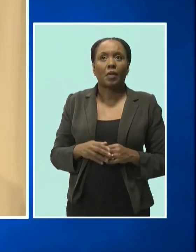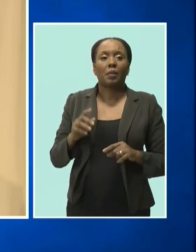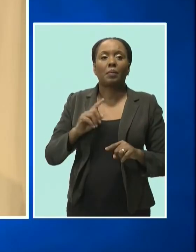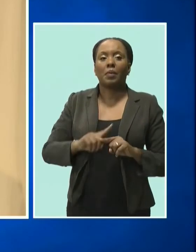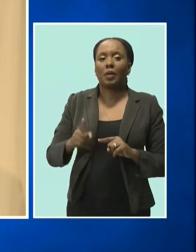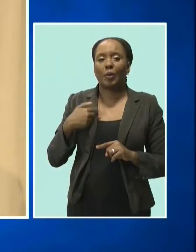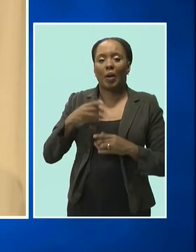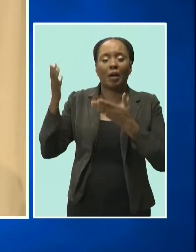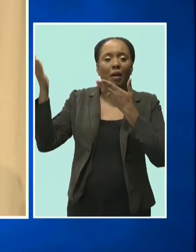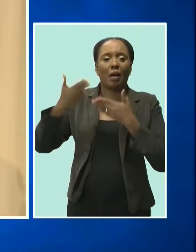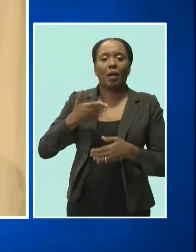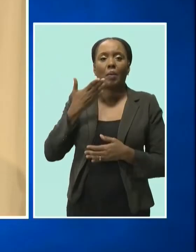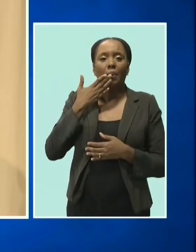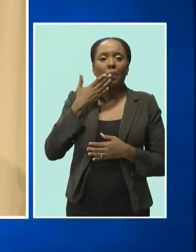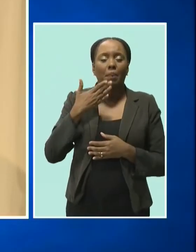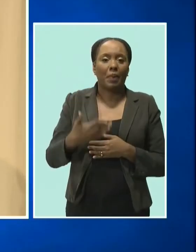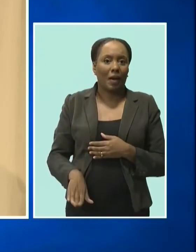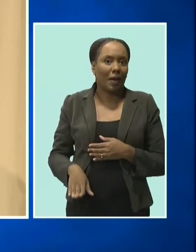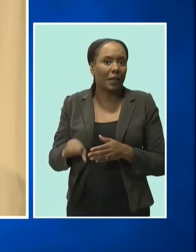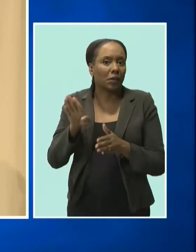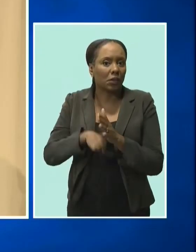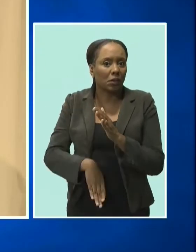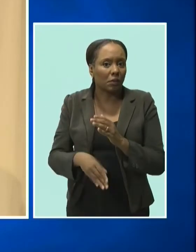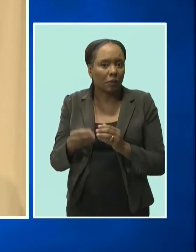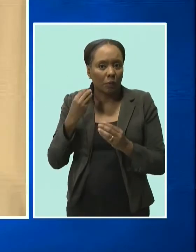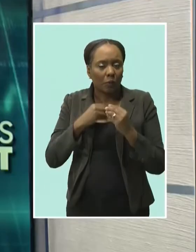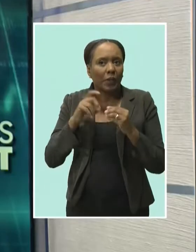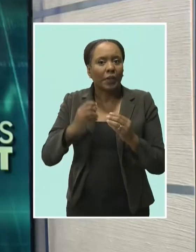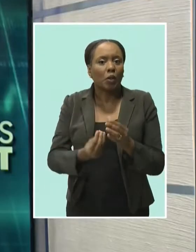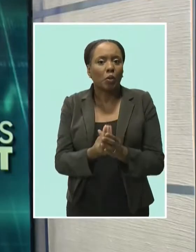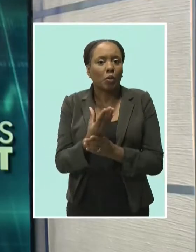cheap food and we need to grow good food.